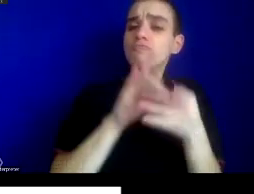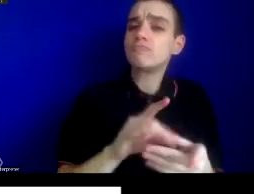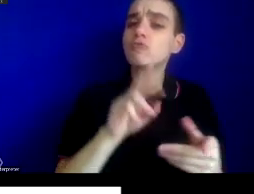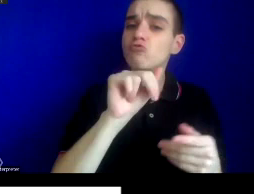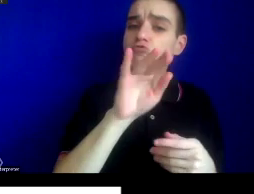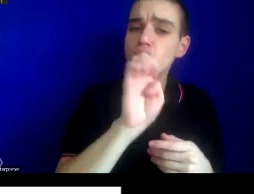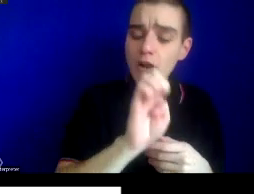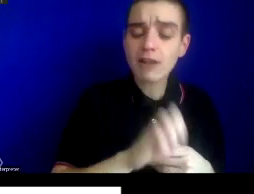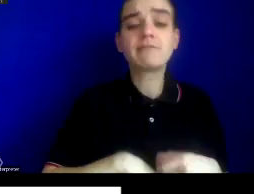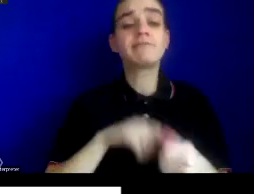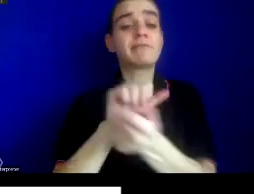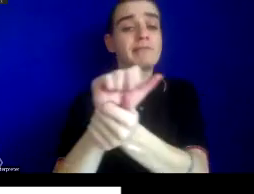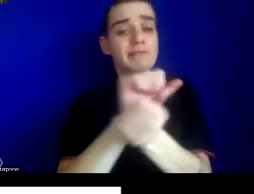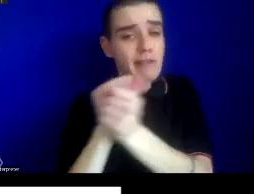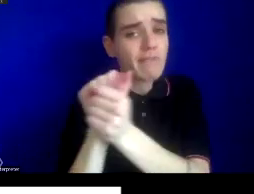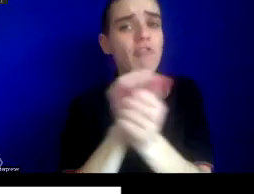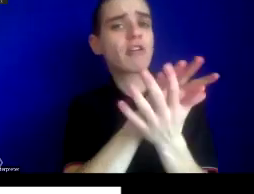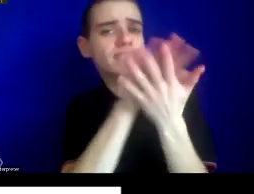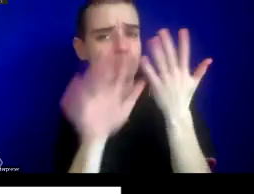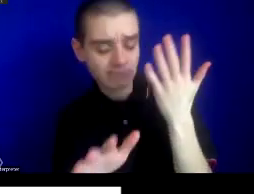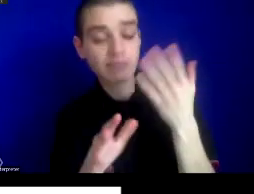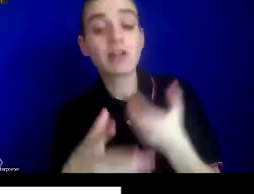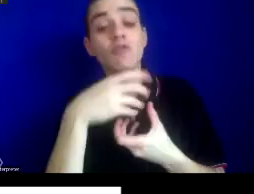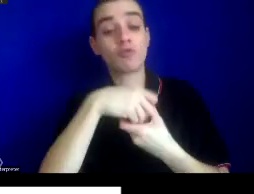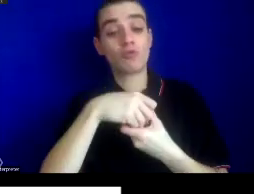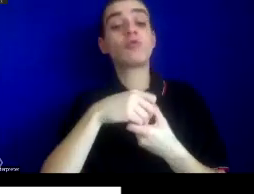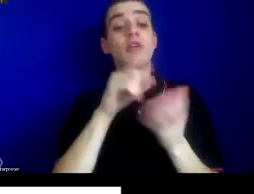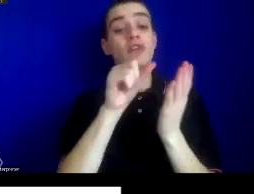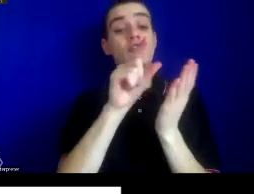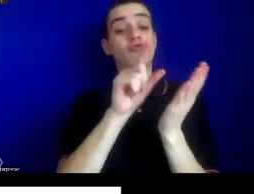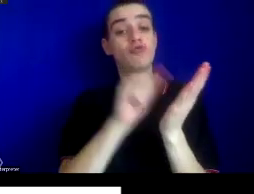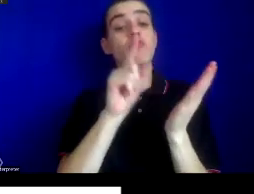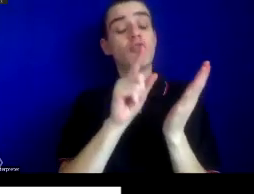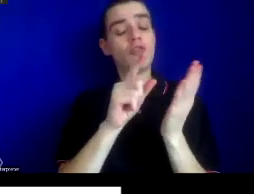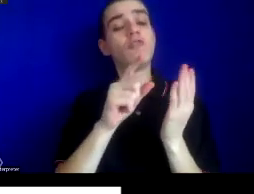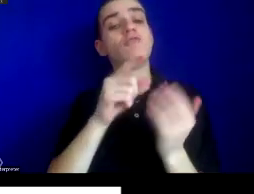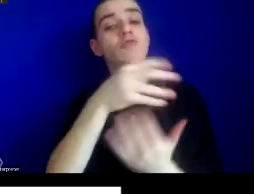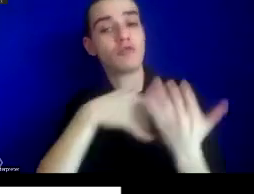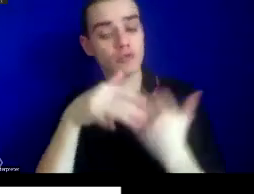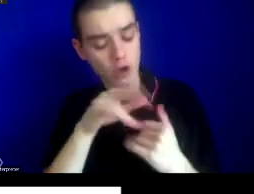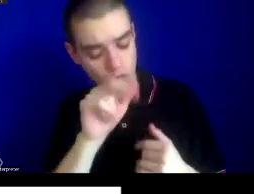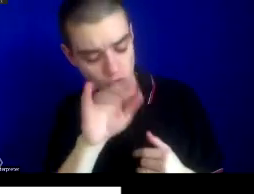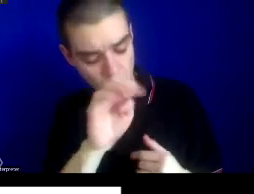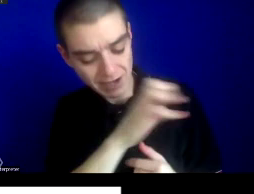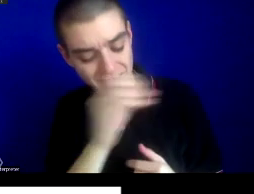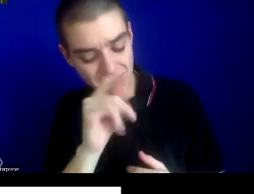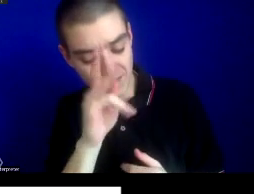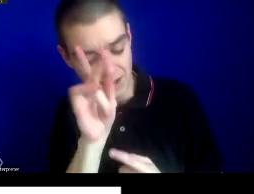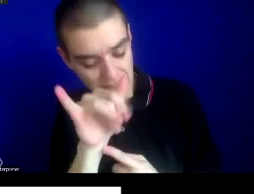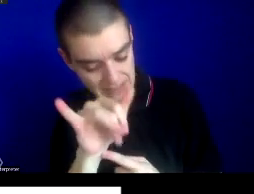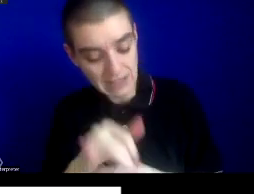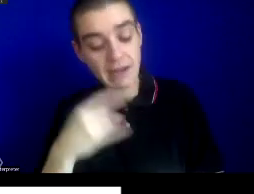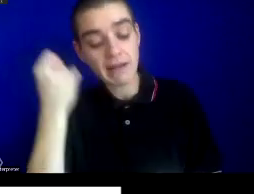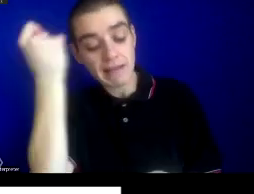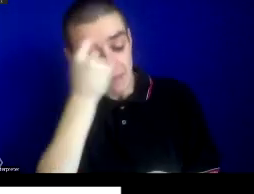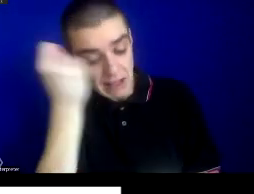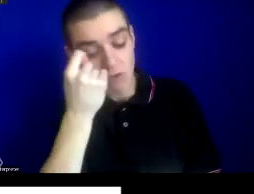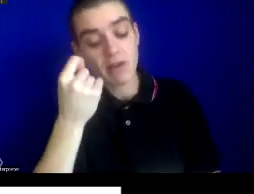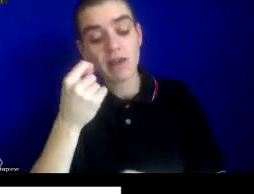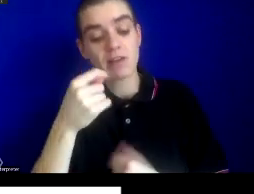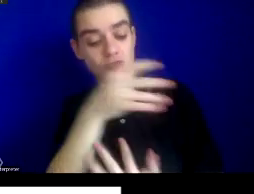slavery, and medicine, including the journal Sociology of Race and Ethnicity, Theory and Society, and Social Science History.